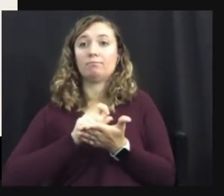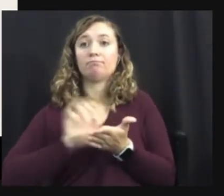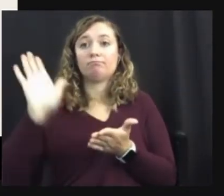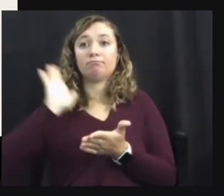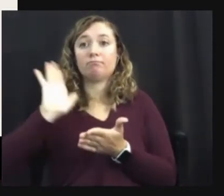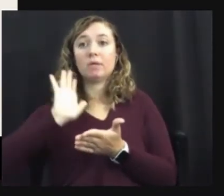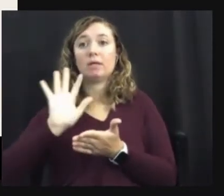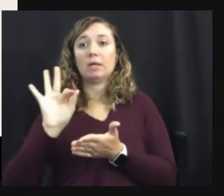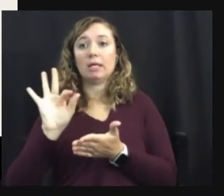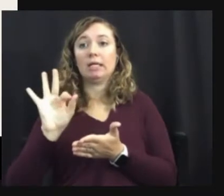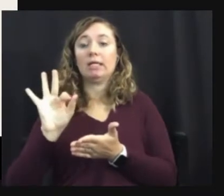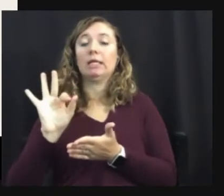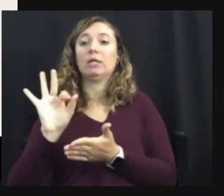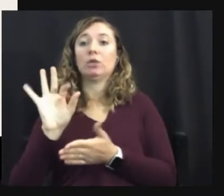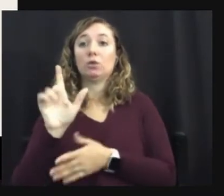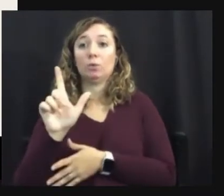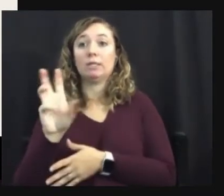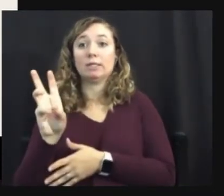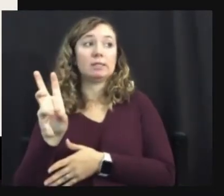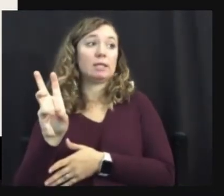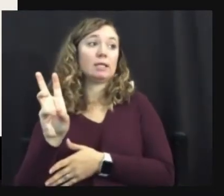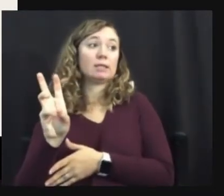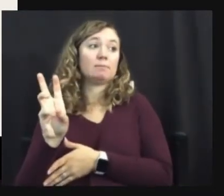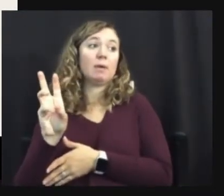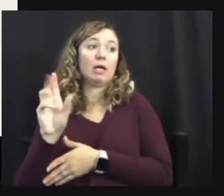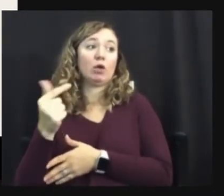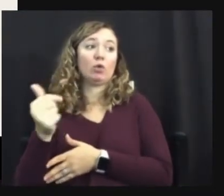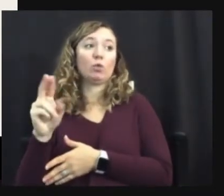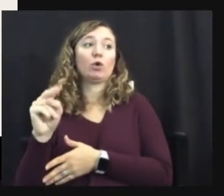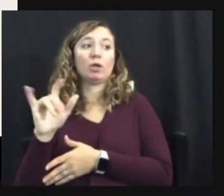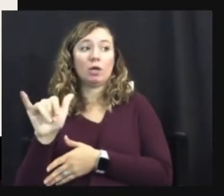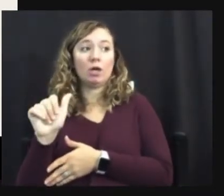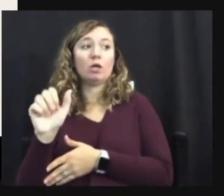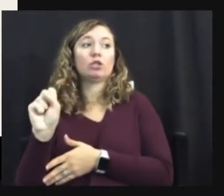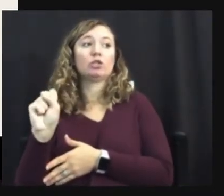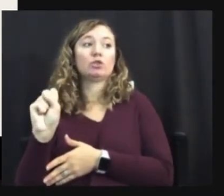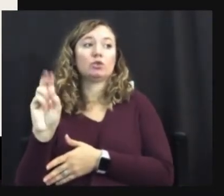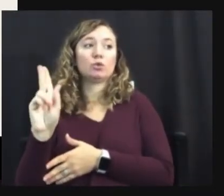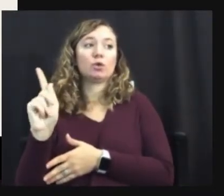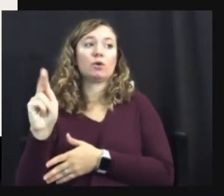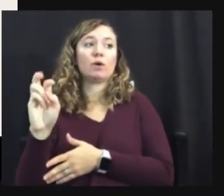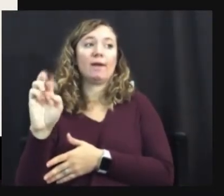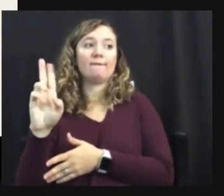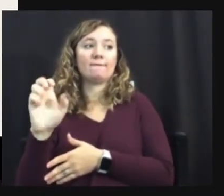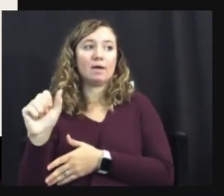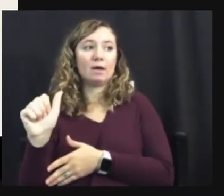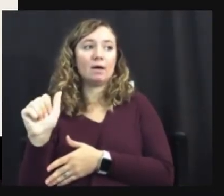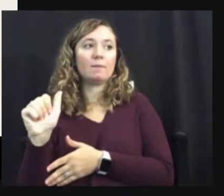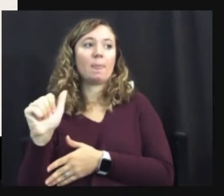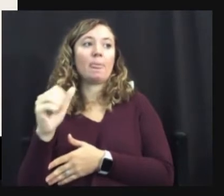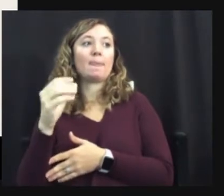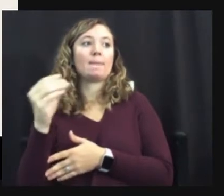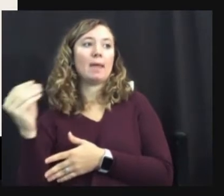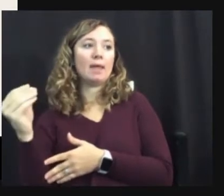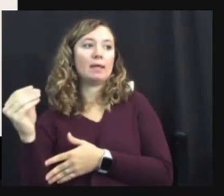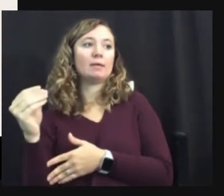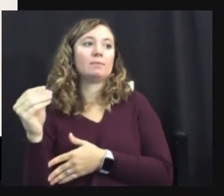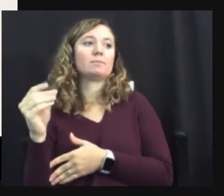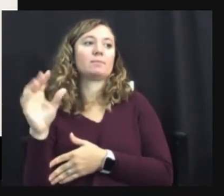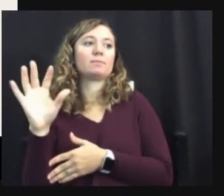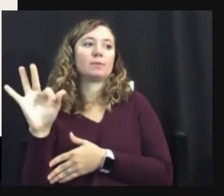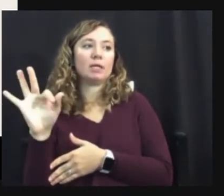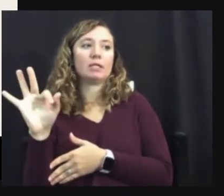by Grunia Sukareva and then 1943 by Leo Kanner, which was kind of one of the,